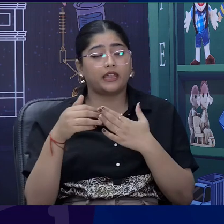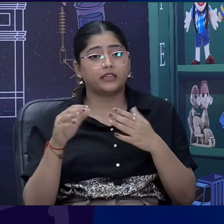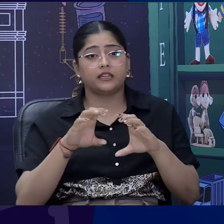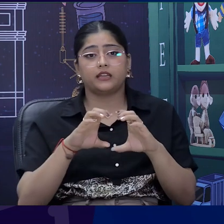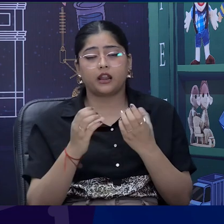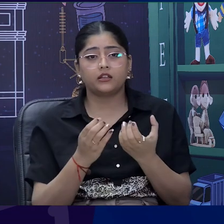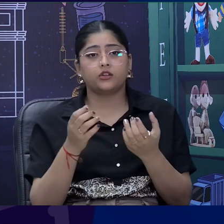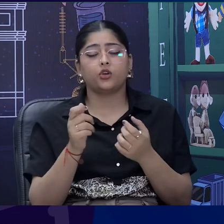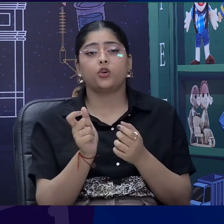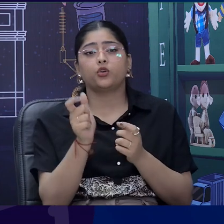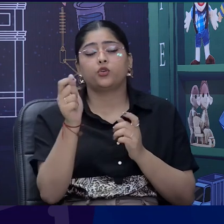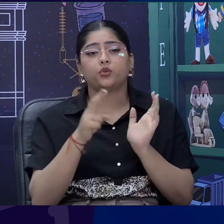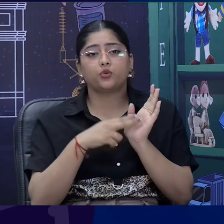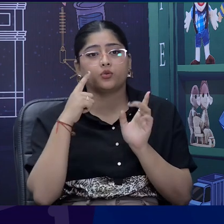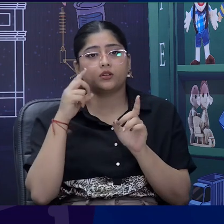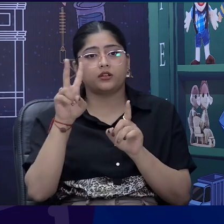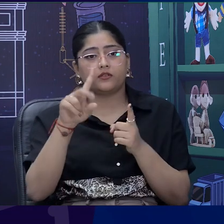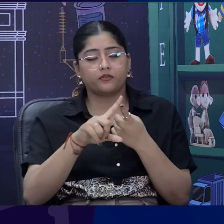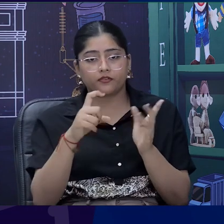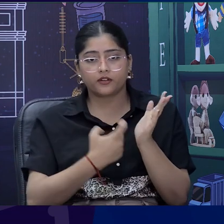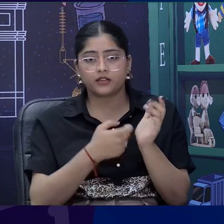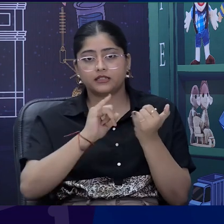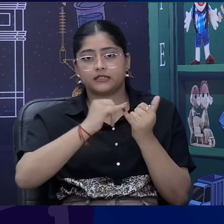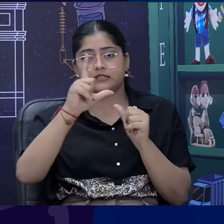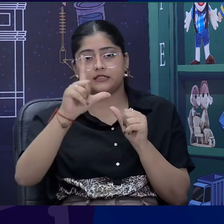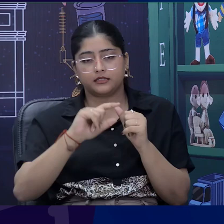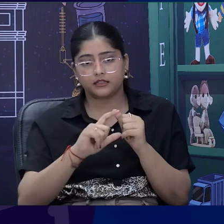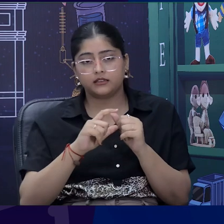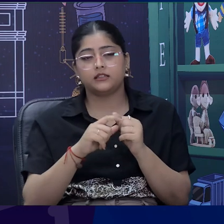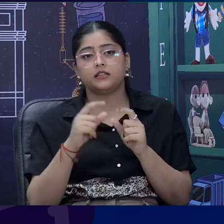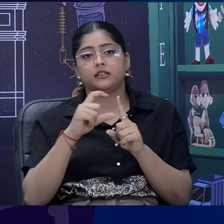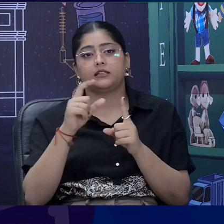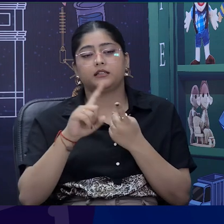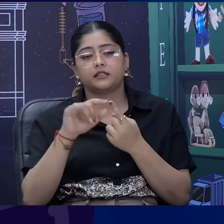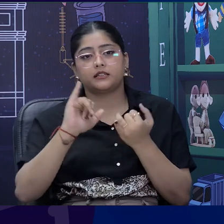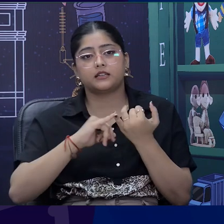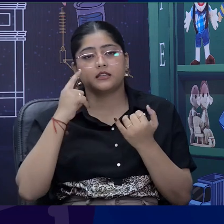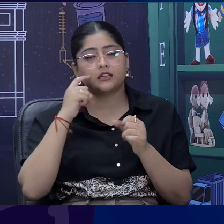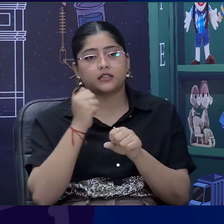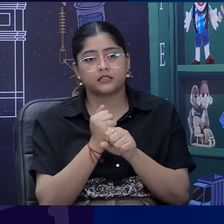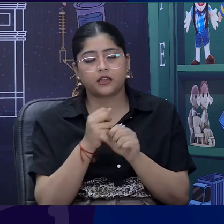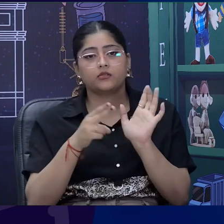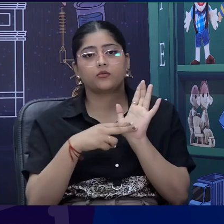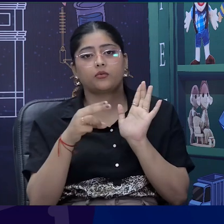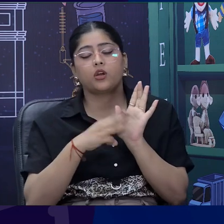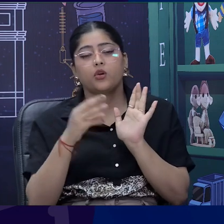universal design and making the learning accessible for all the children in the class.